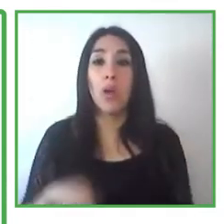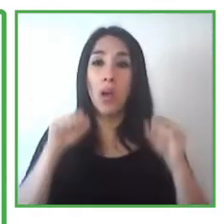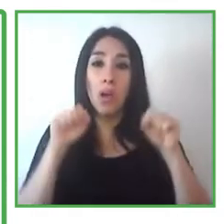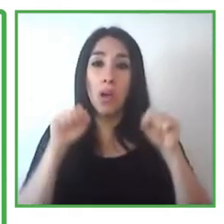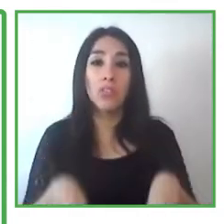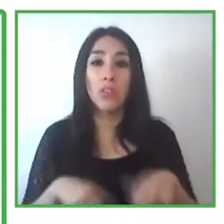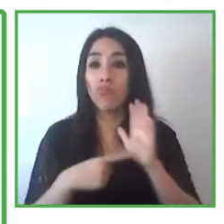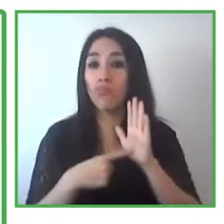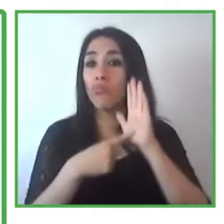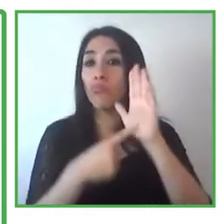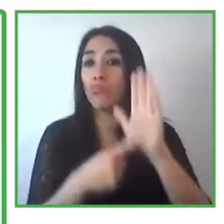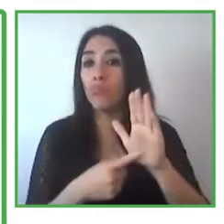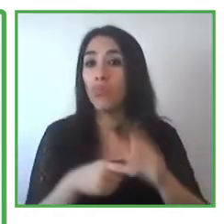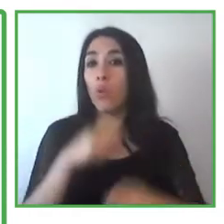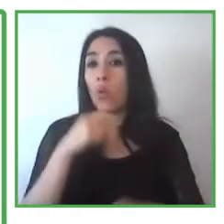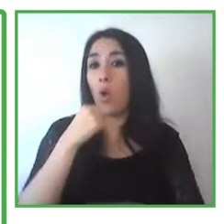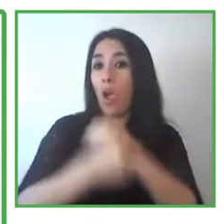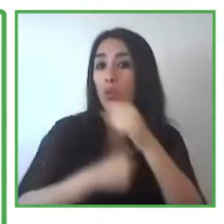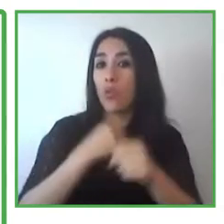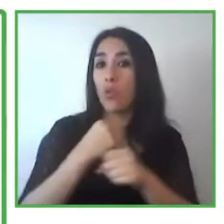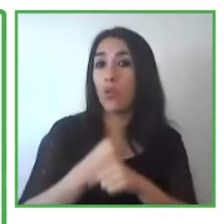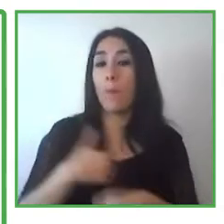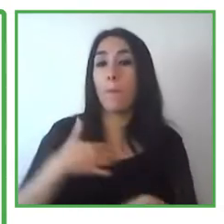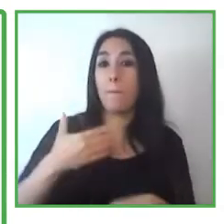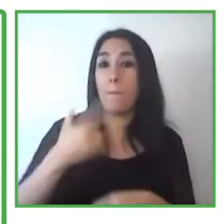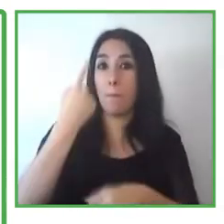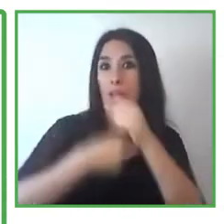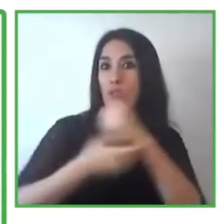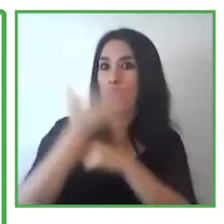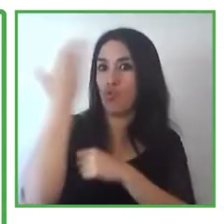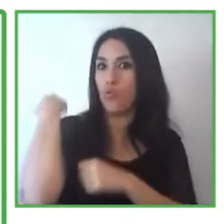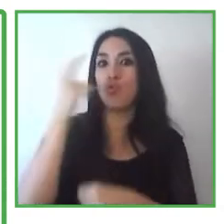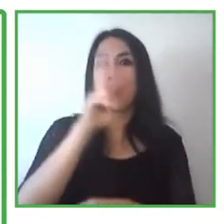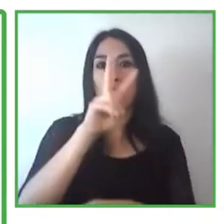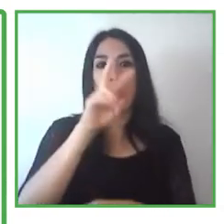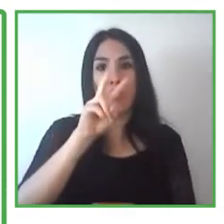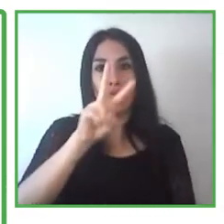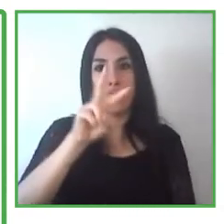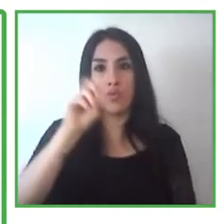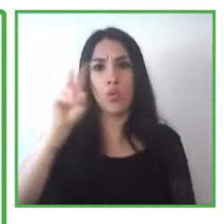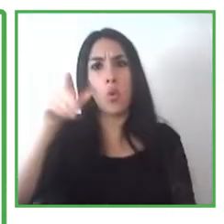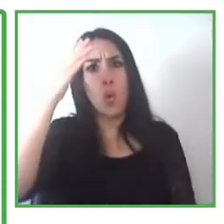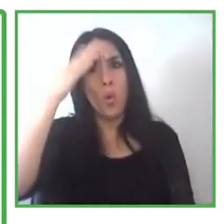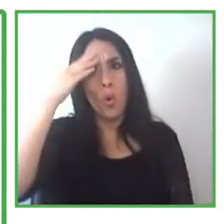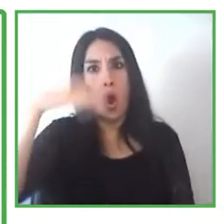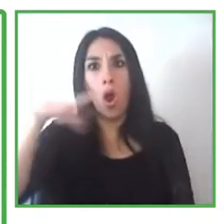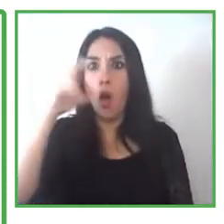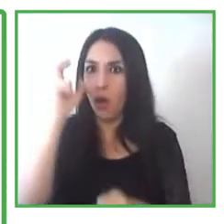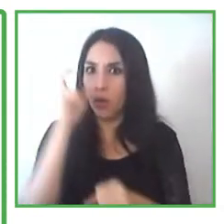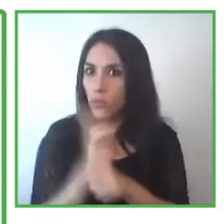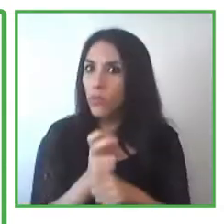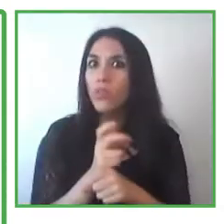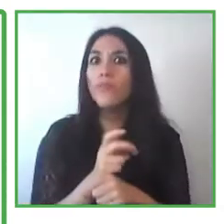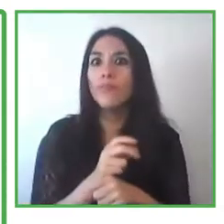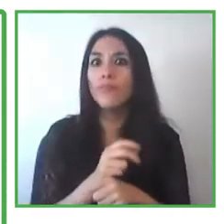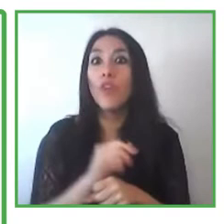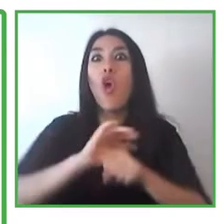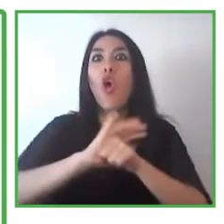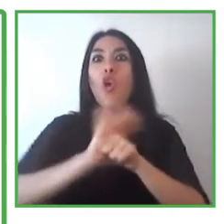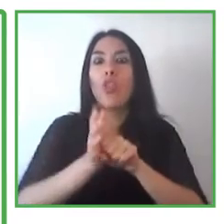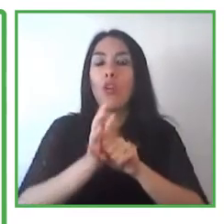To provide you with some more context, I can tell you that last year, despite all of the health